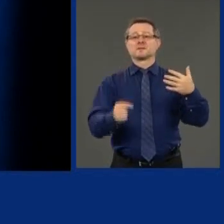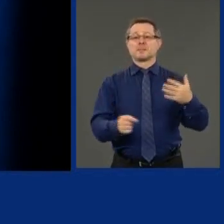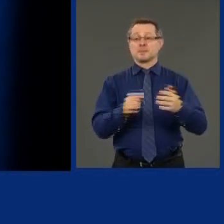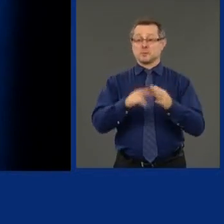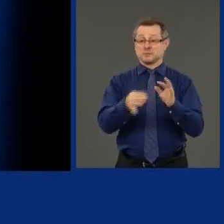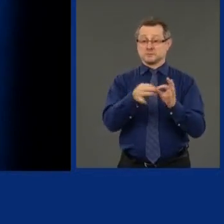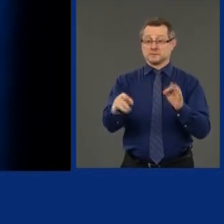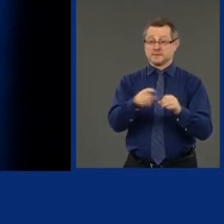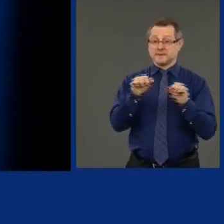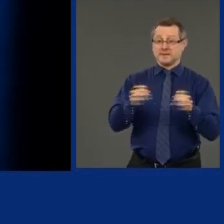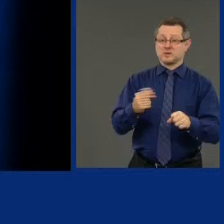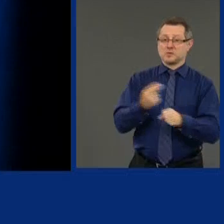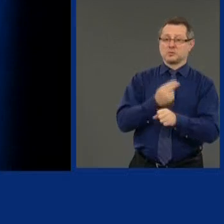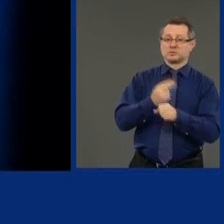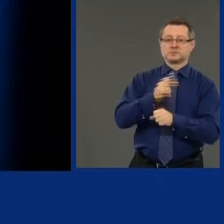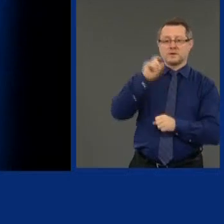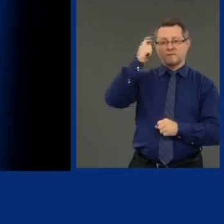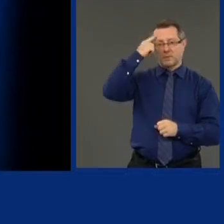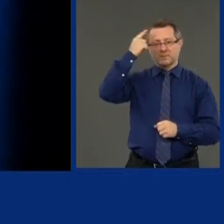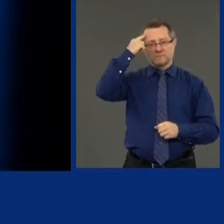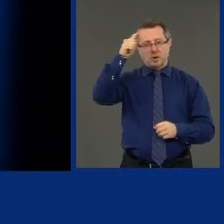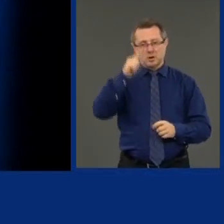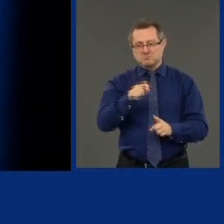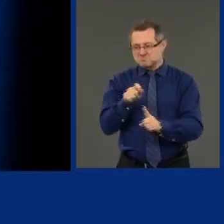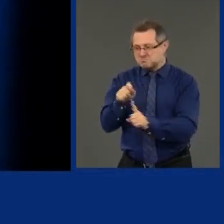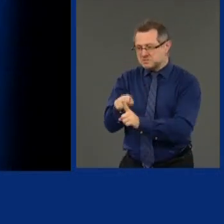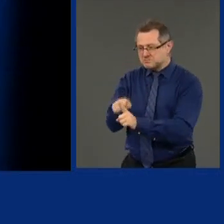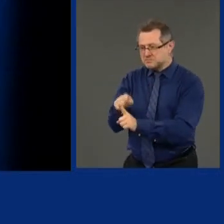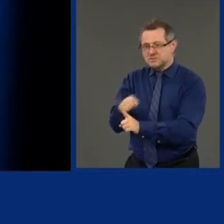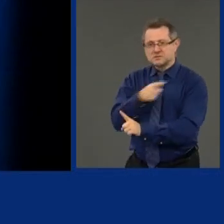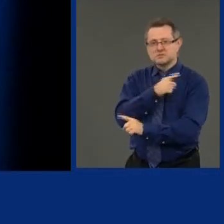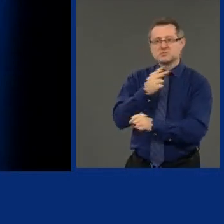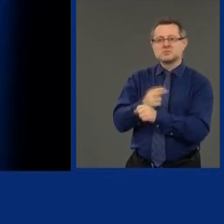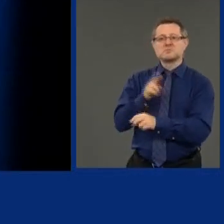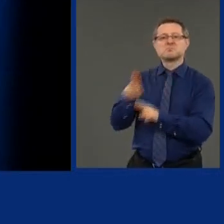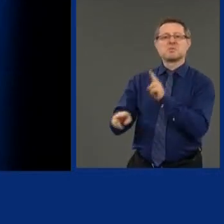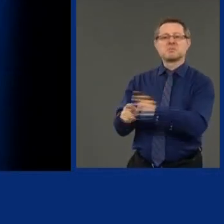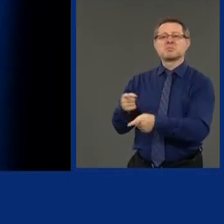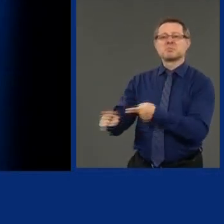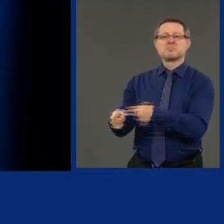to advance political purposes.